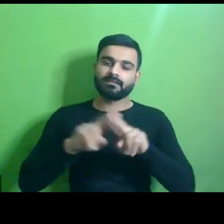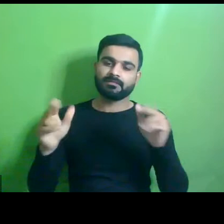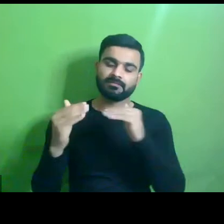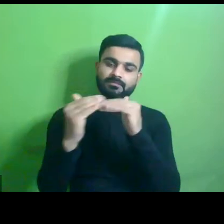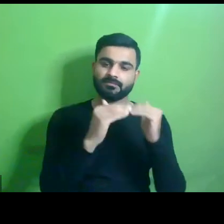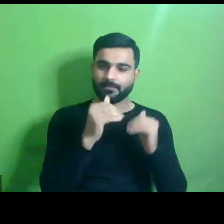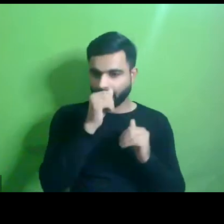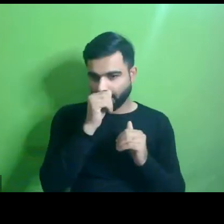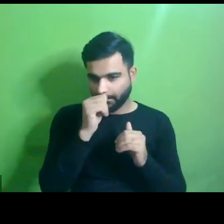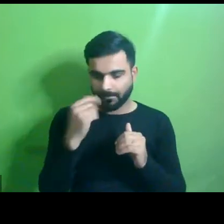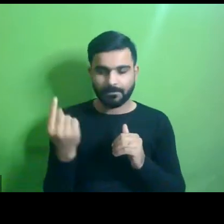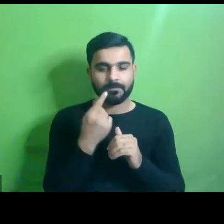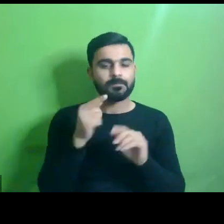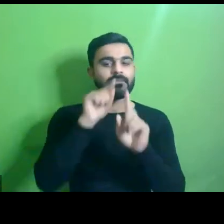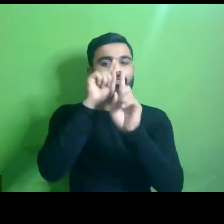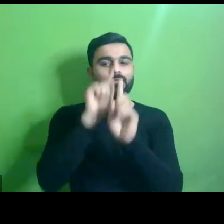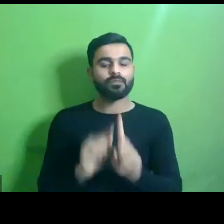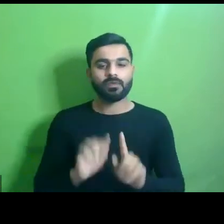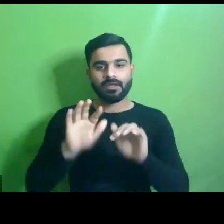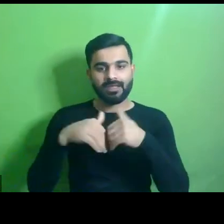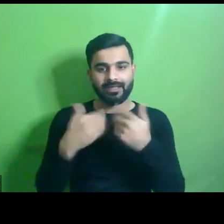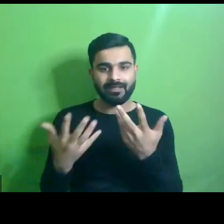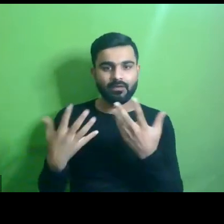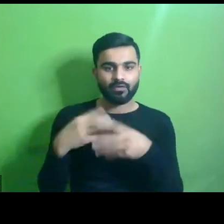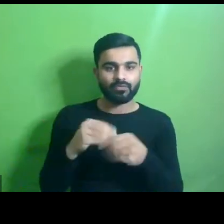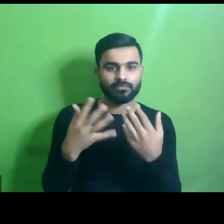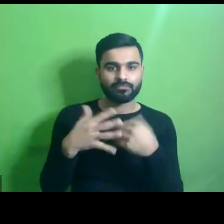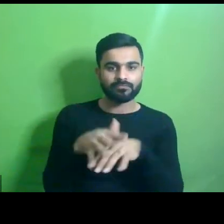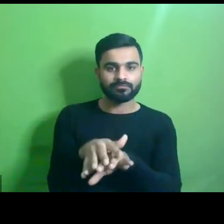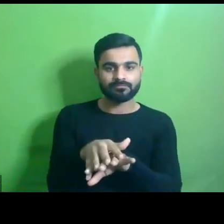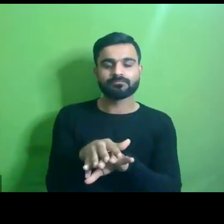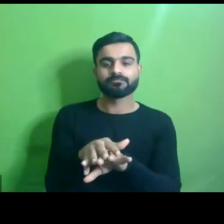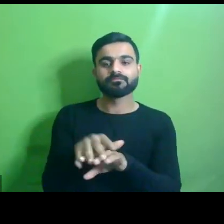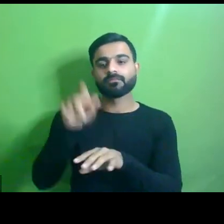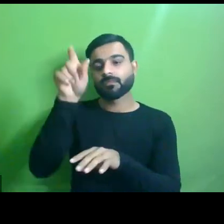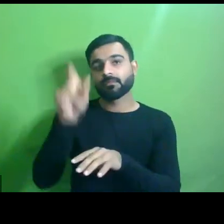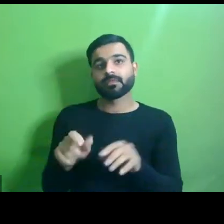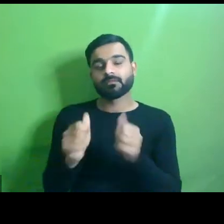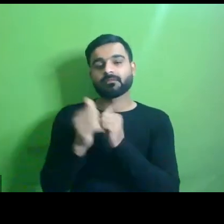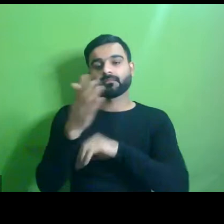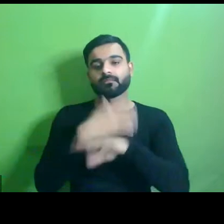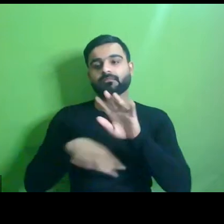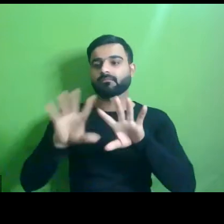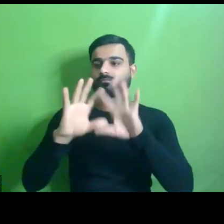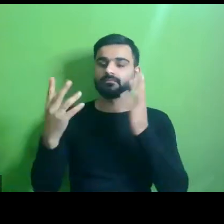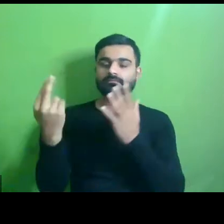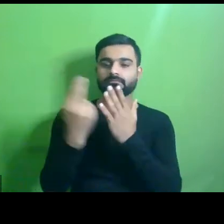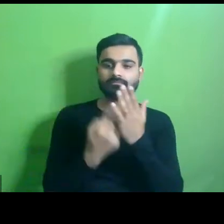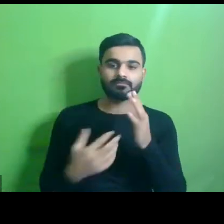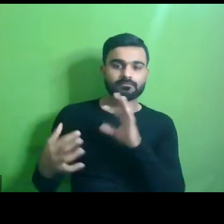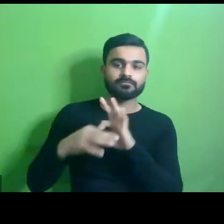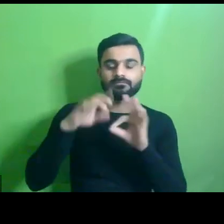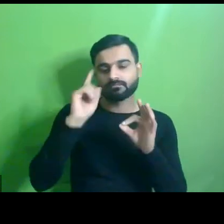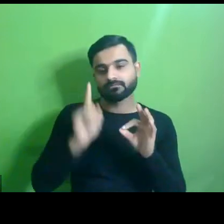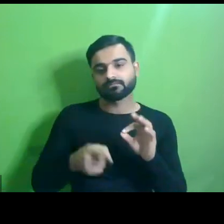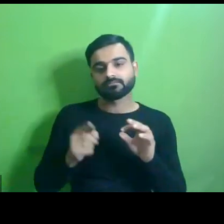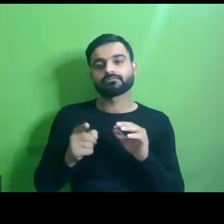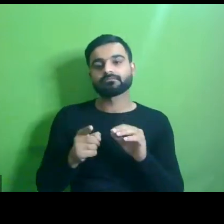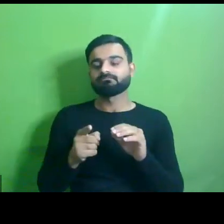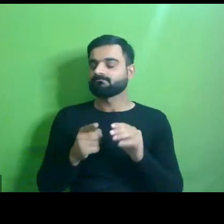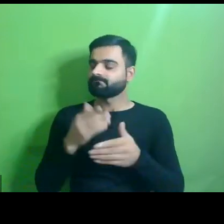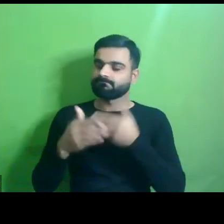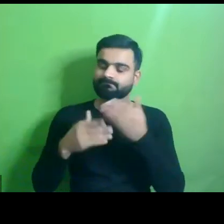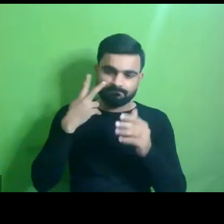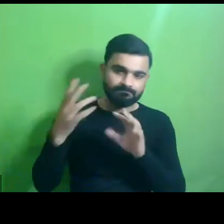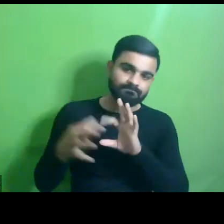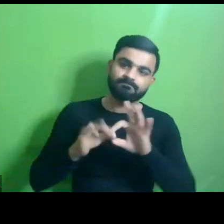it not only highlights how um inclusion of persons with disability and universal accessibility should actually be integrated into